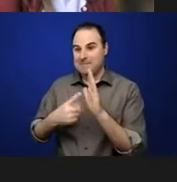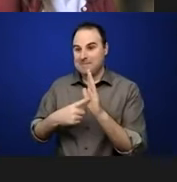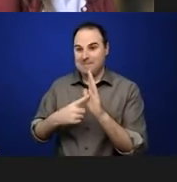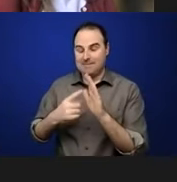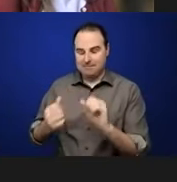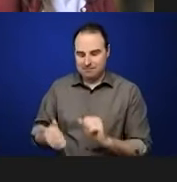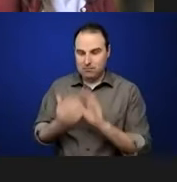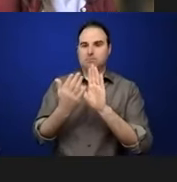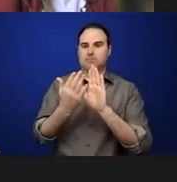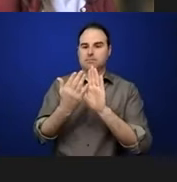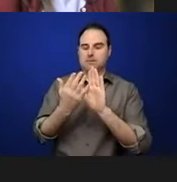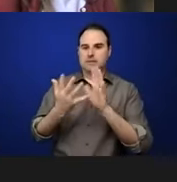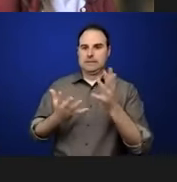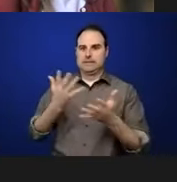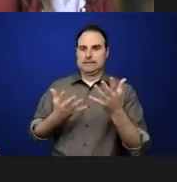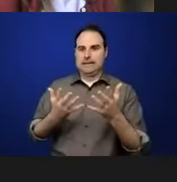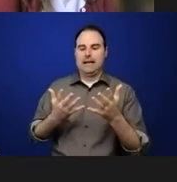pivot and keep going?